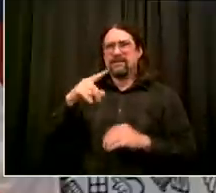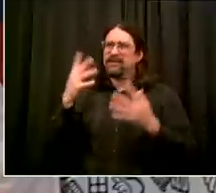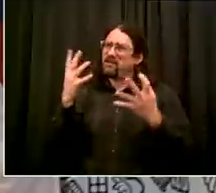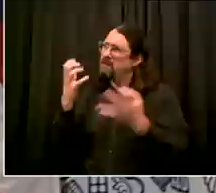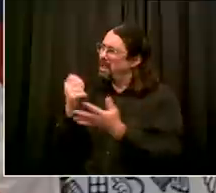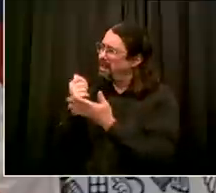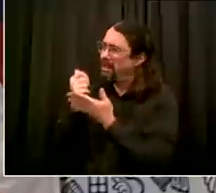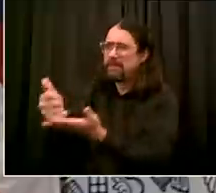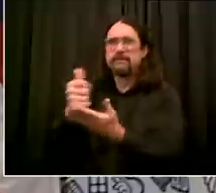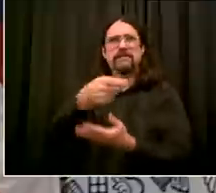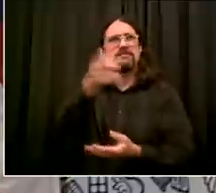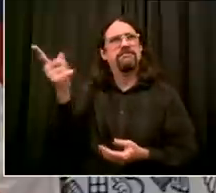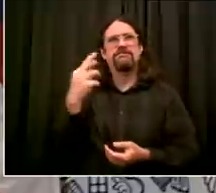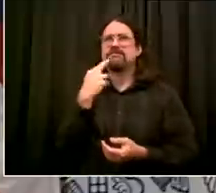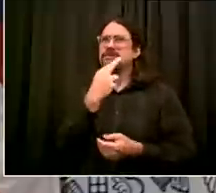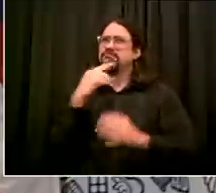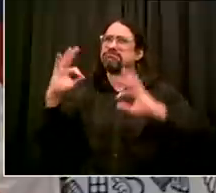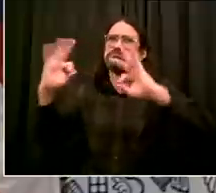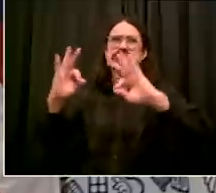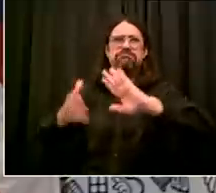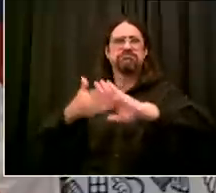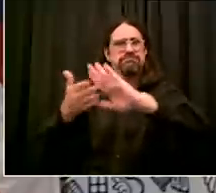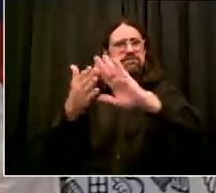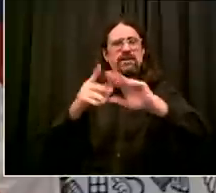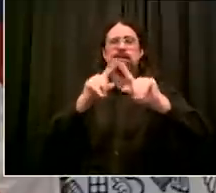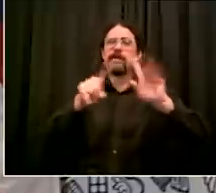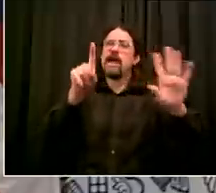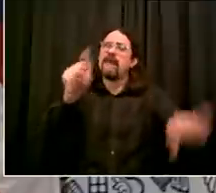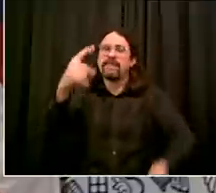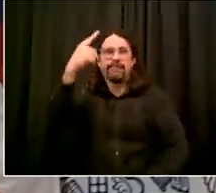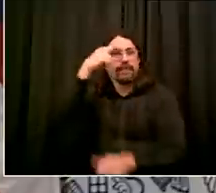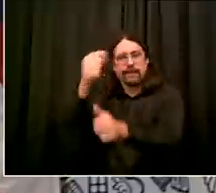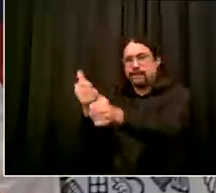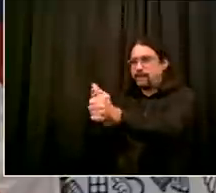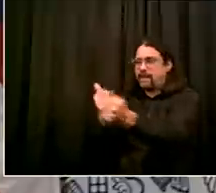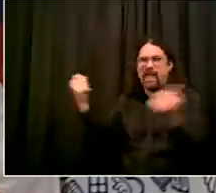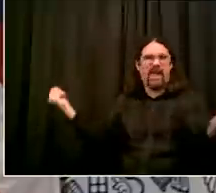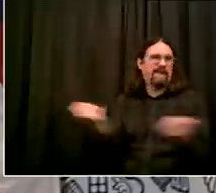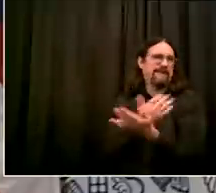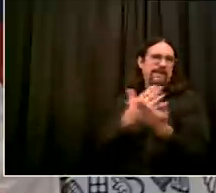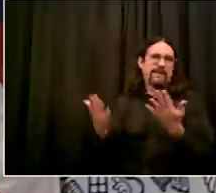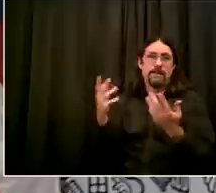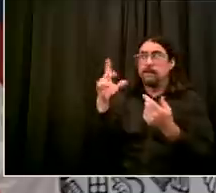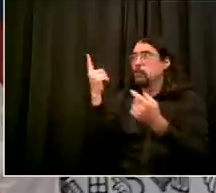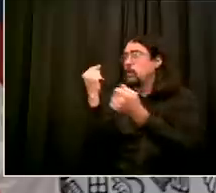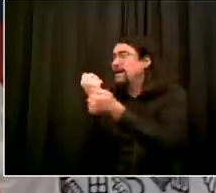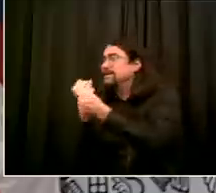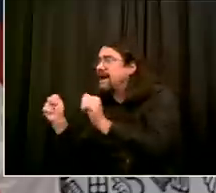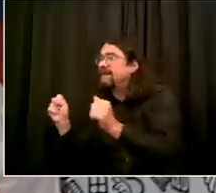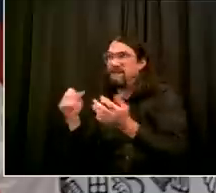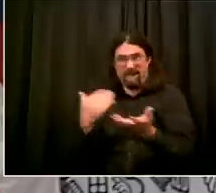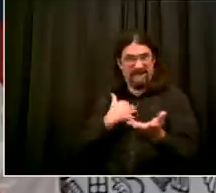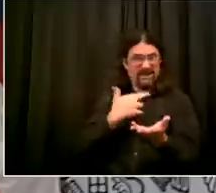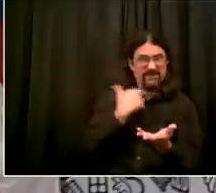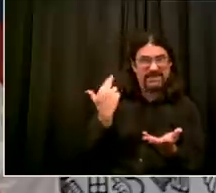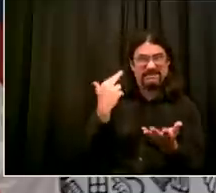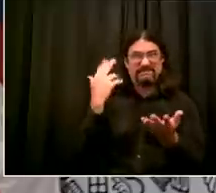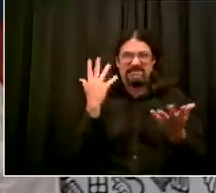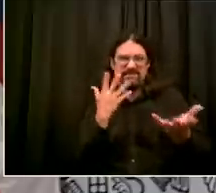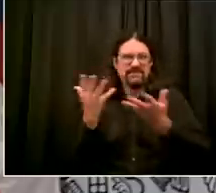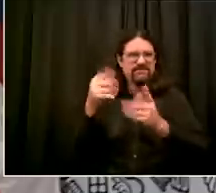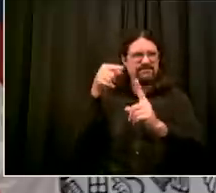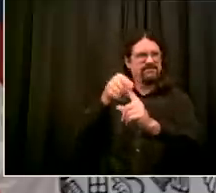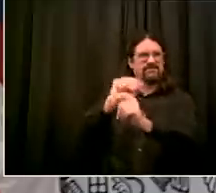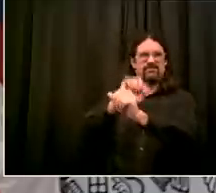so there's some still some real issues to be worked through but we'll have an announcement on it soon i think the the good news here is that